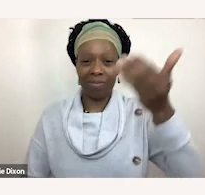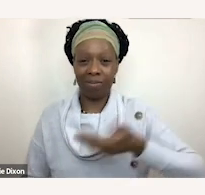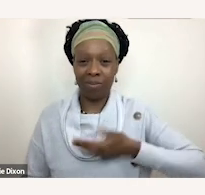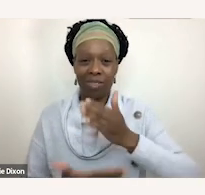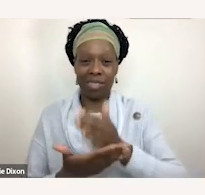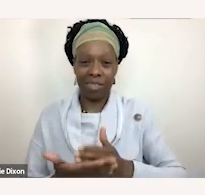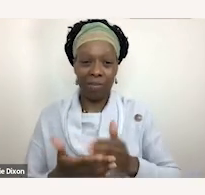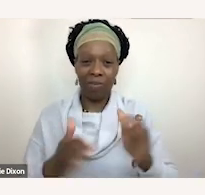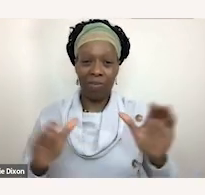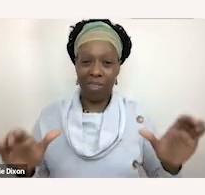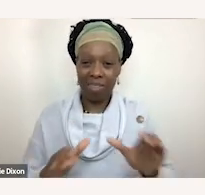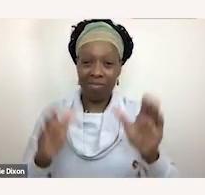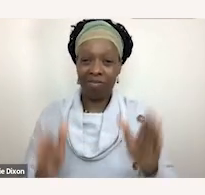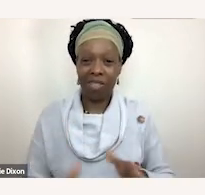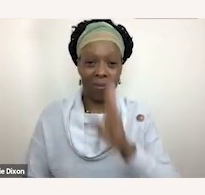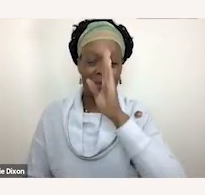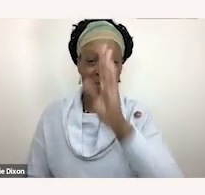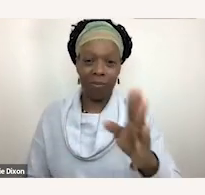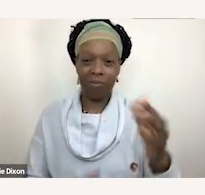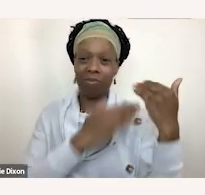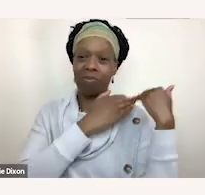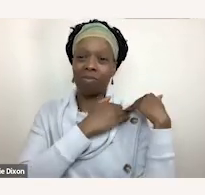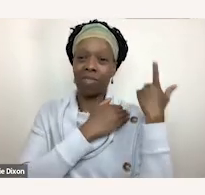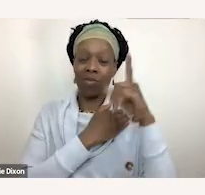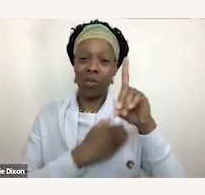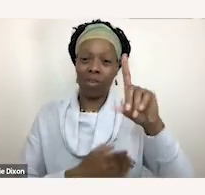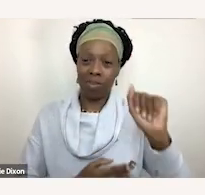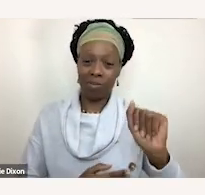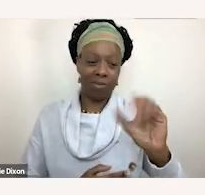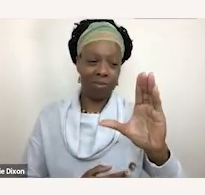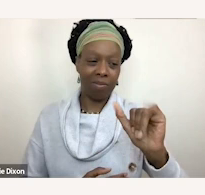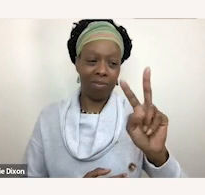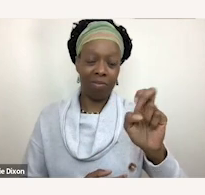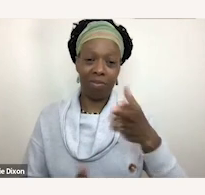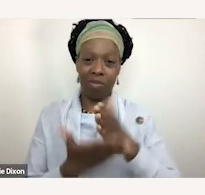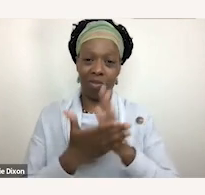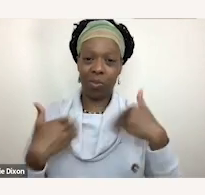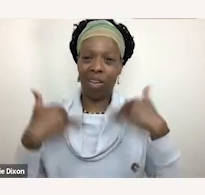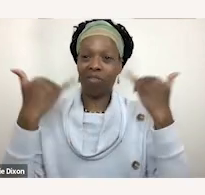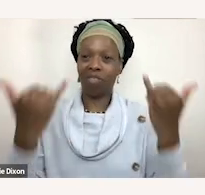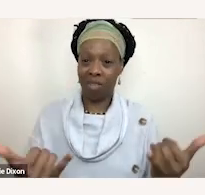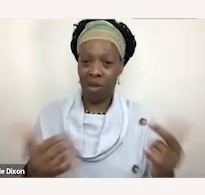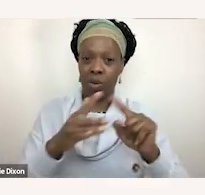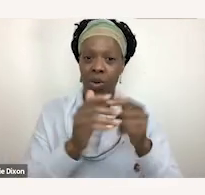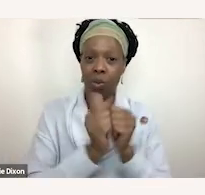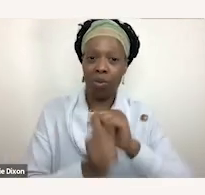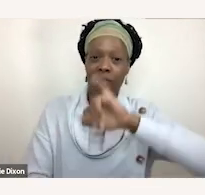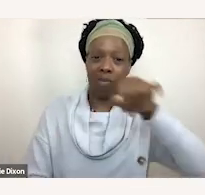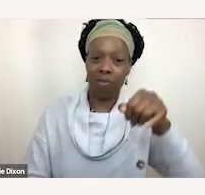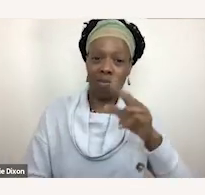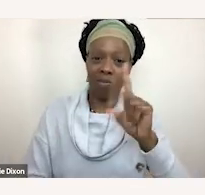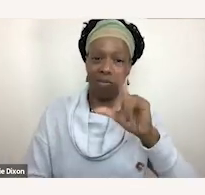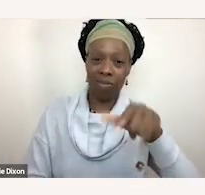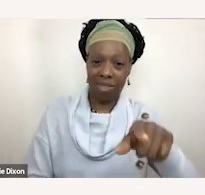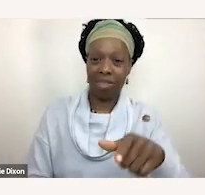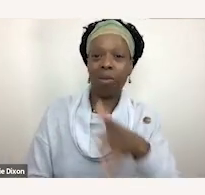were directly responsible for the disability civil rights that we have now we'll start with judy this is her here talking at the